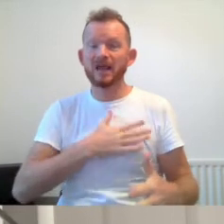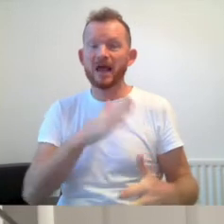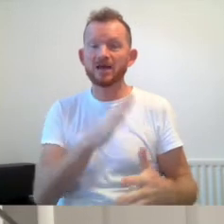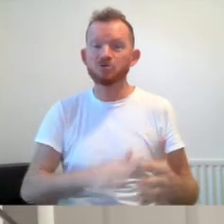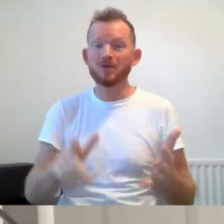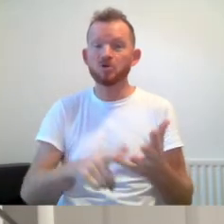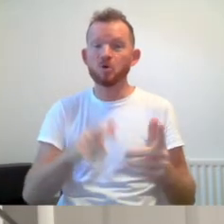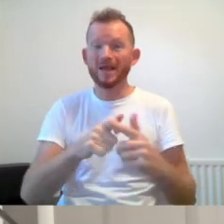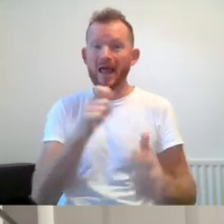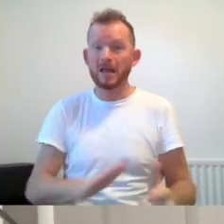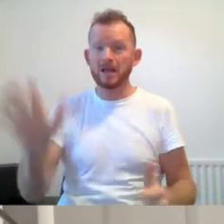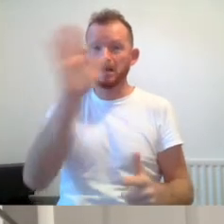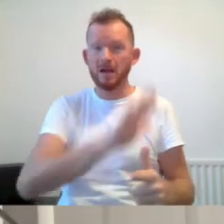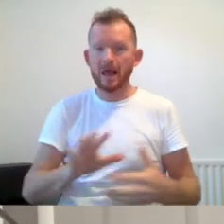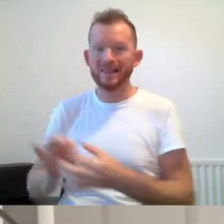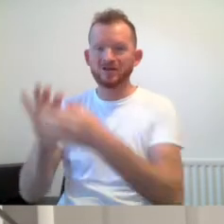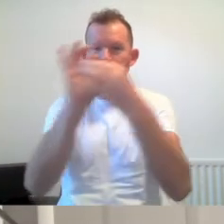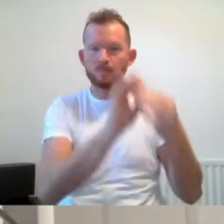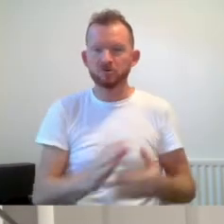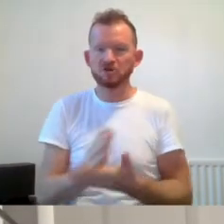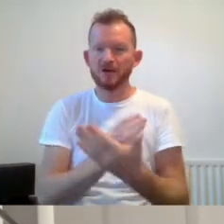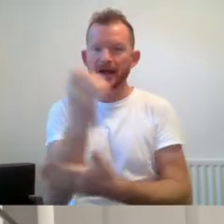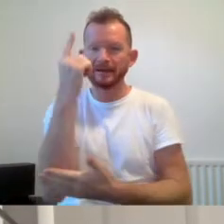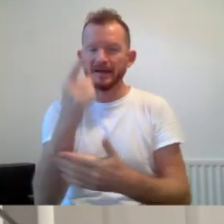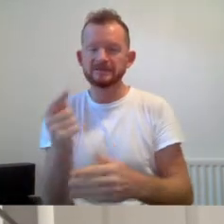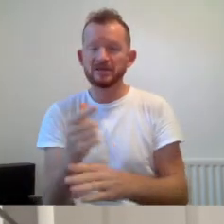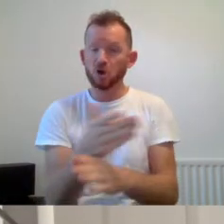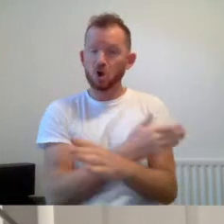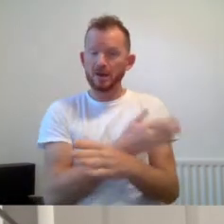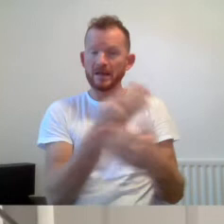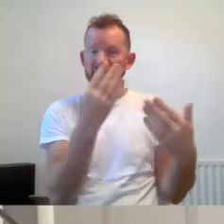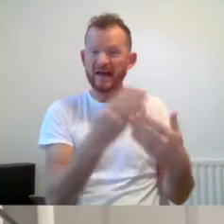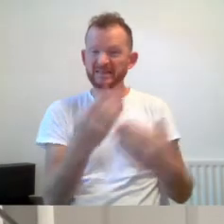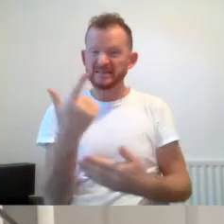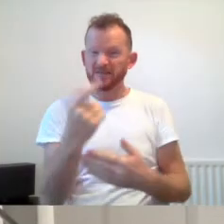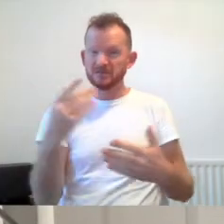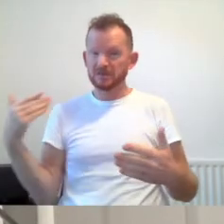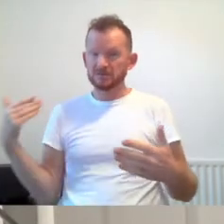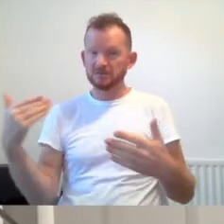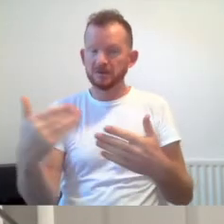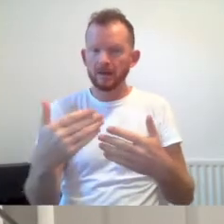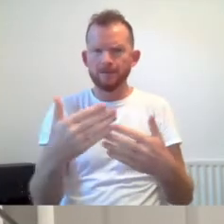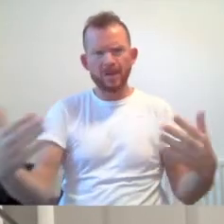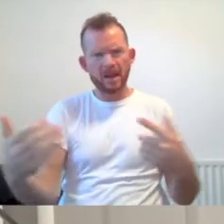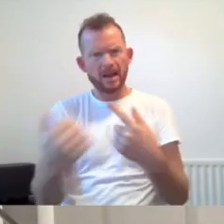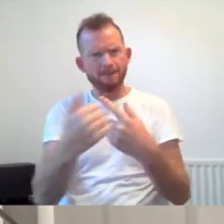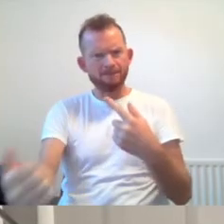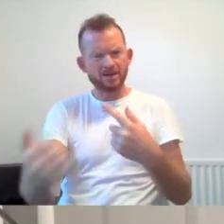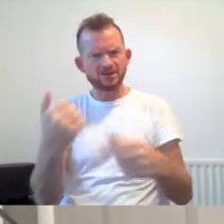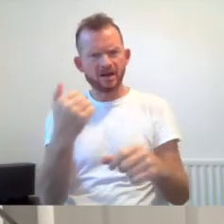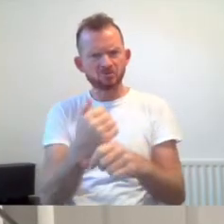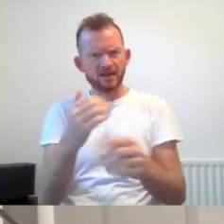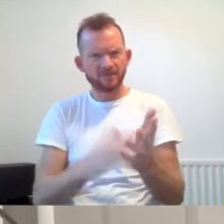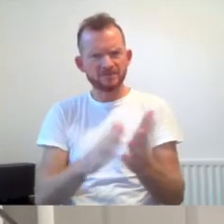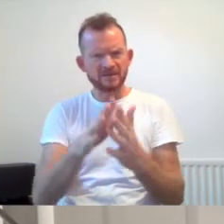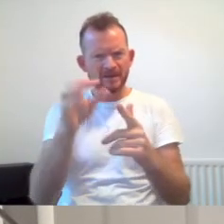up, sharing ideas and campaigning since the early 1970s. This had a big impact on how GMCDP was